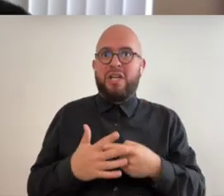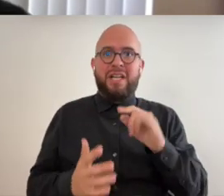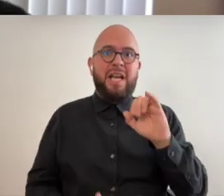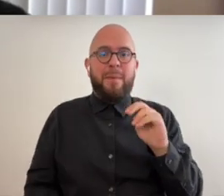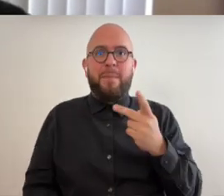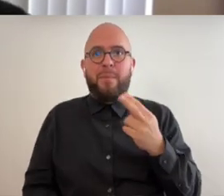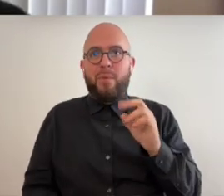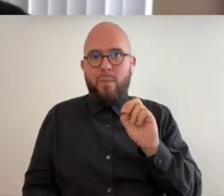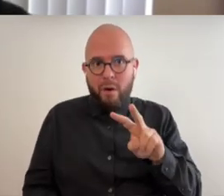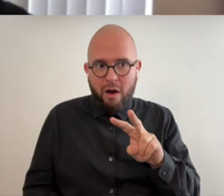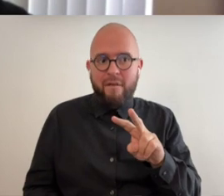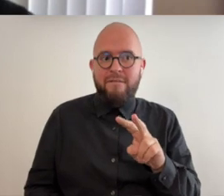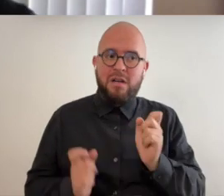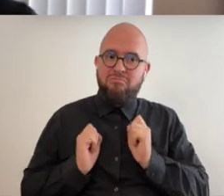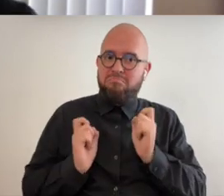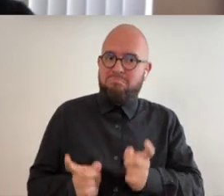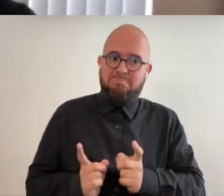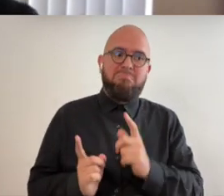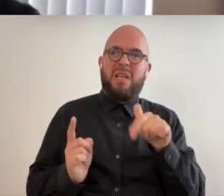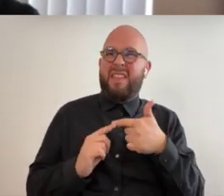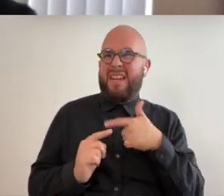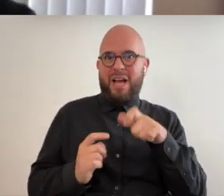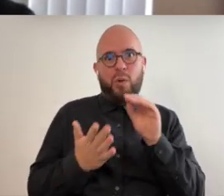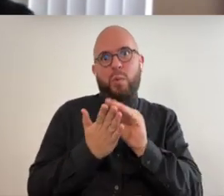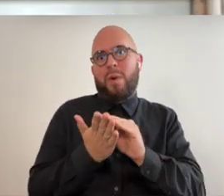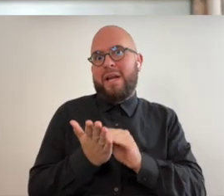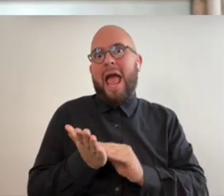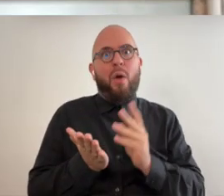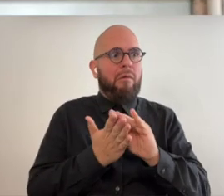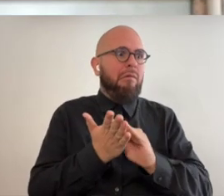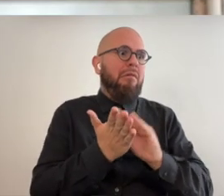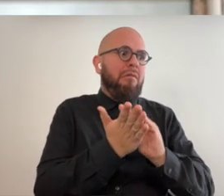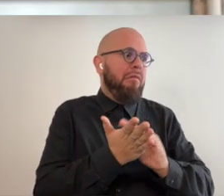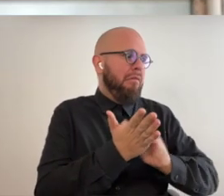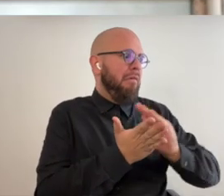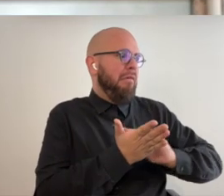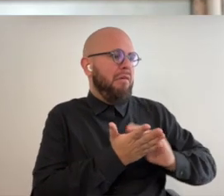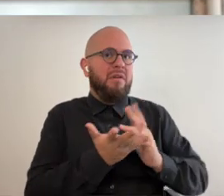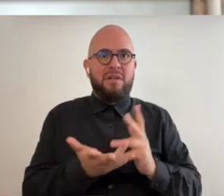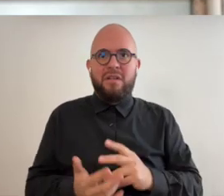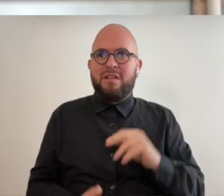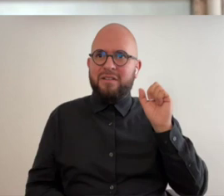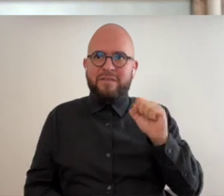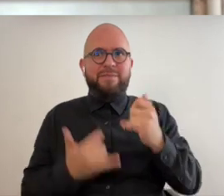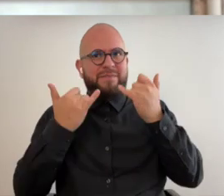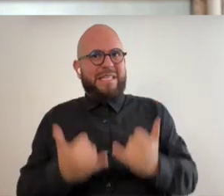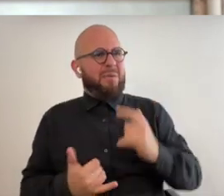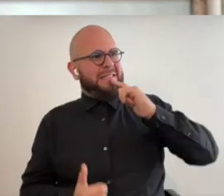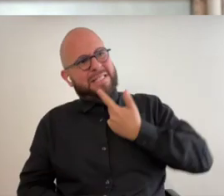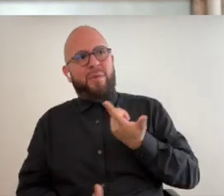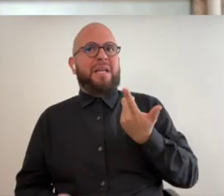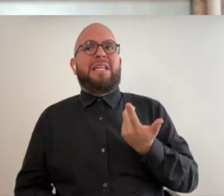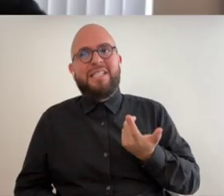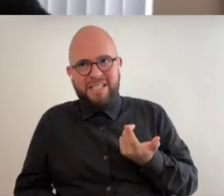and it it then got to the point where i had to start writing things down now it's become serious